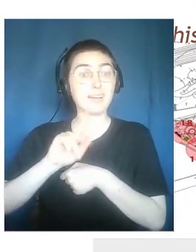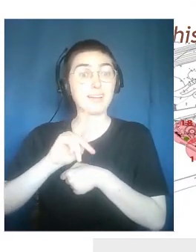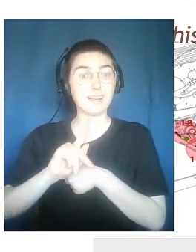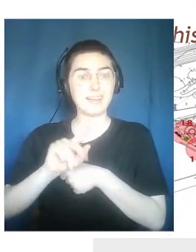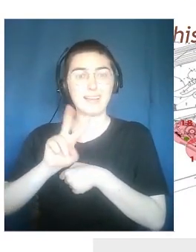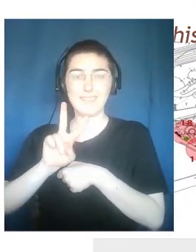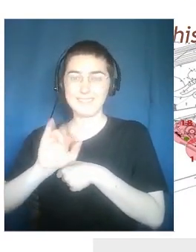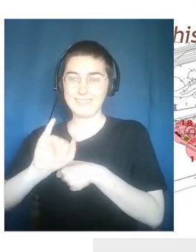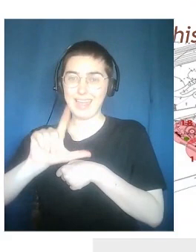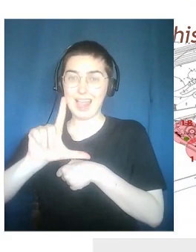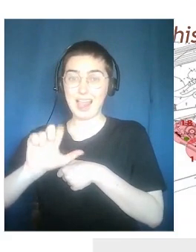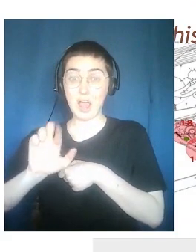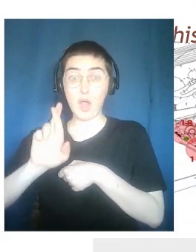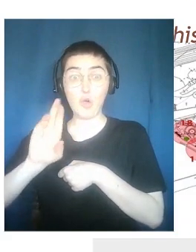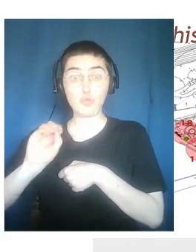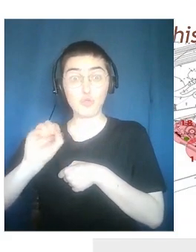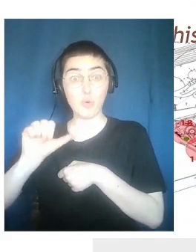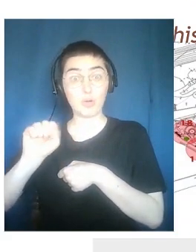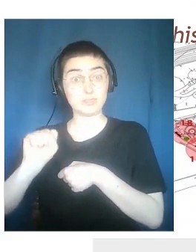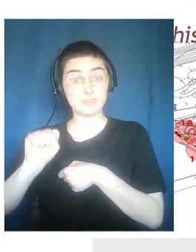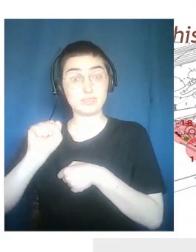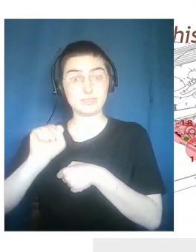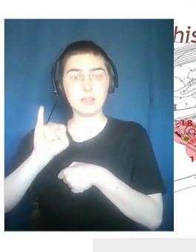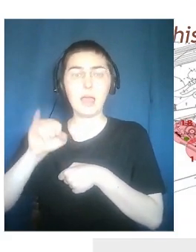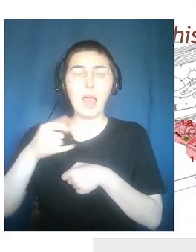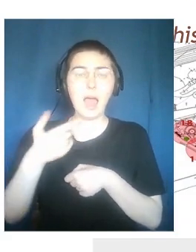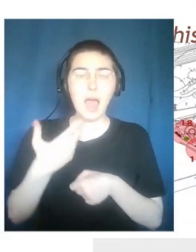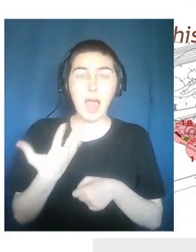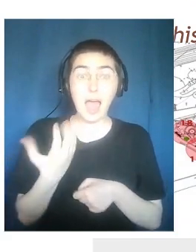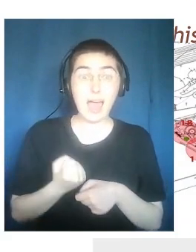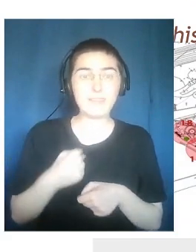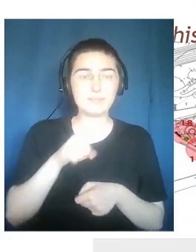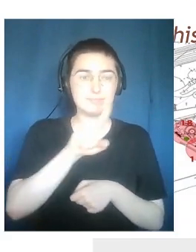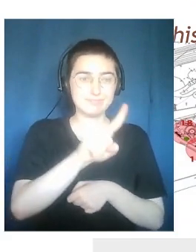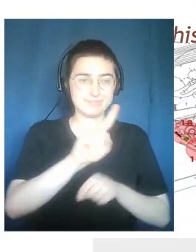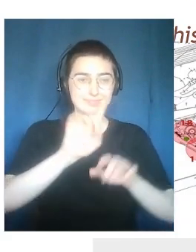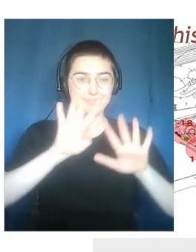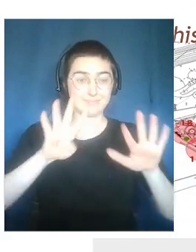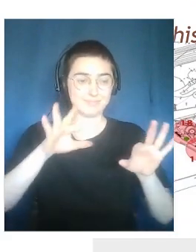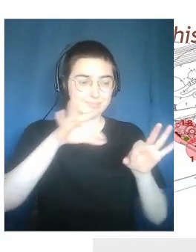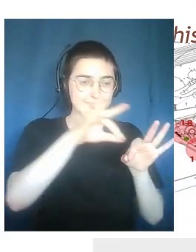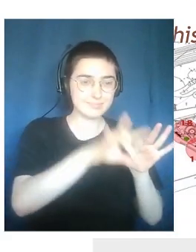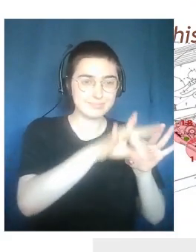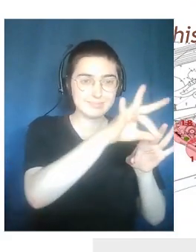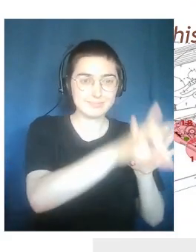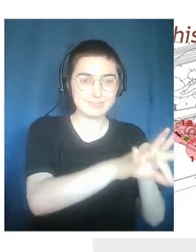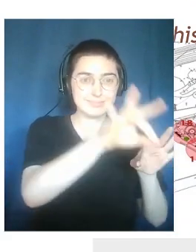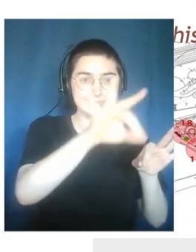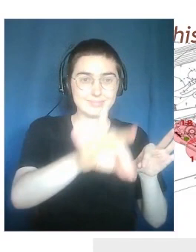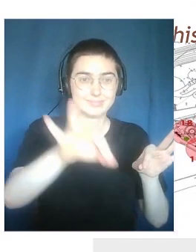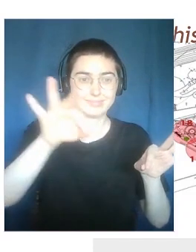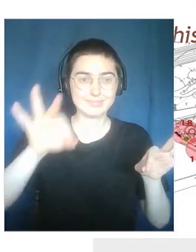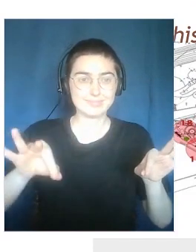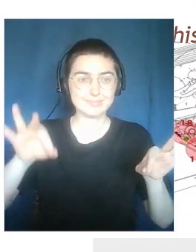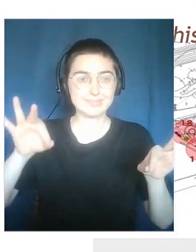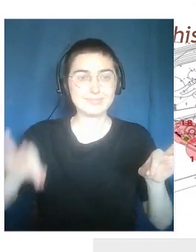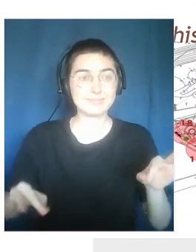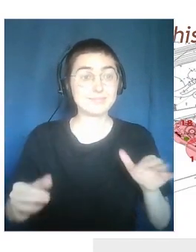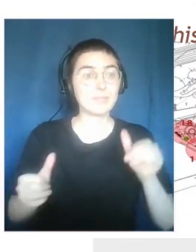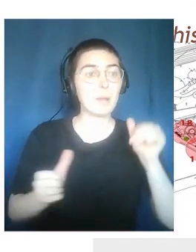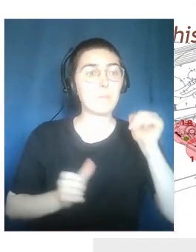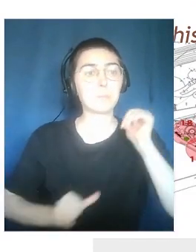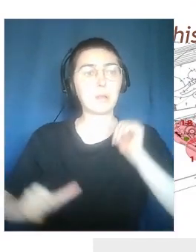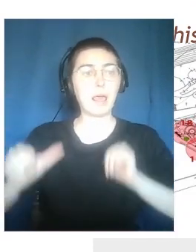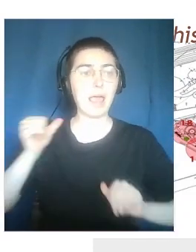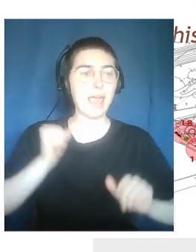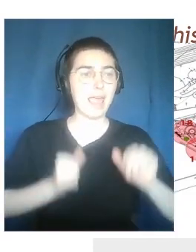To detect 16, 19 hotspots, 19 scenes, as Shakespeare would